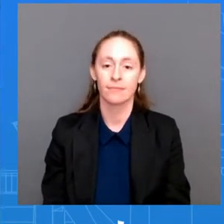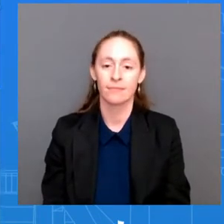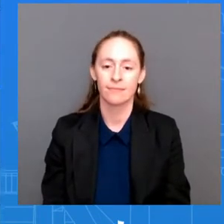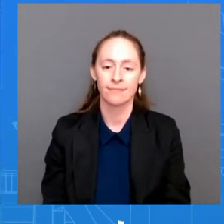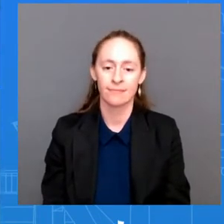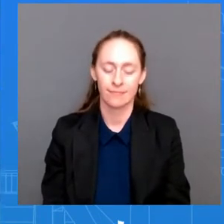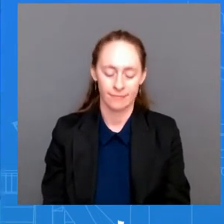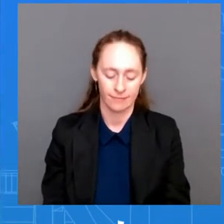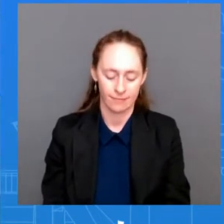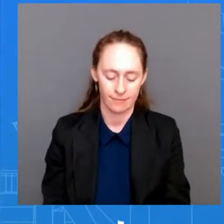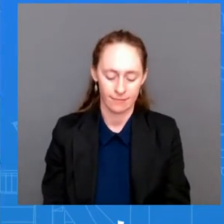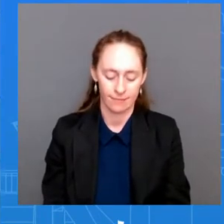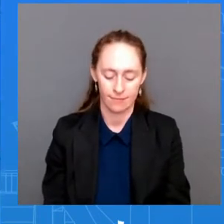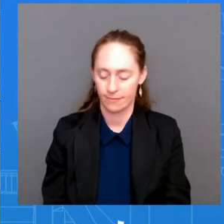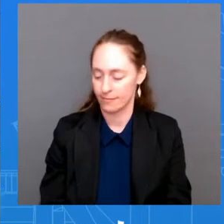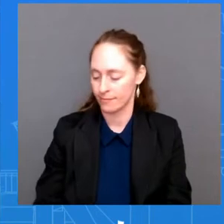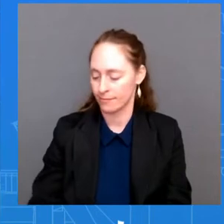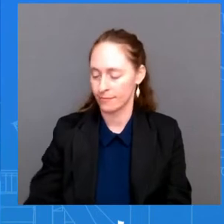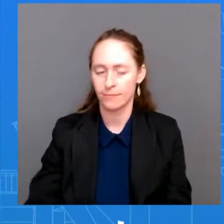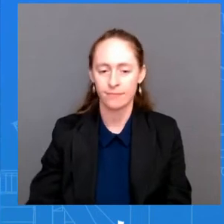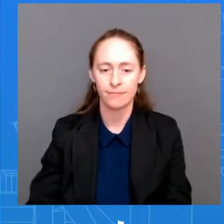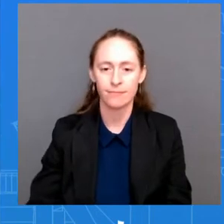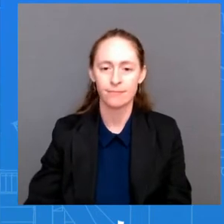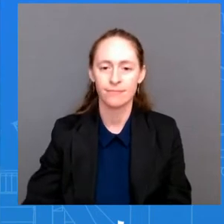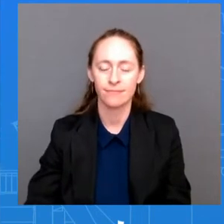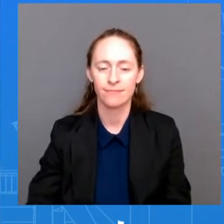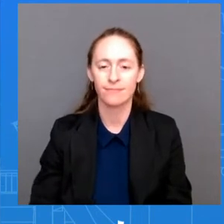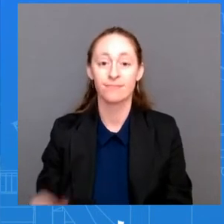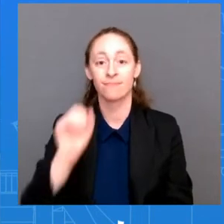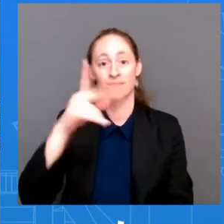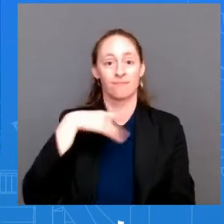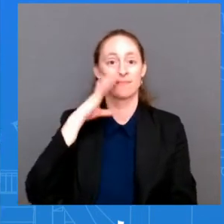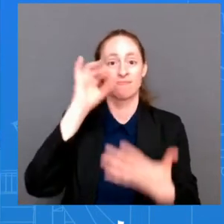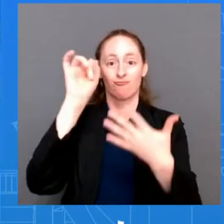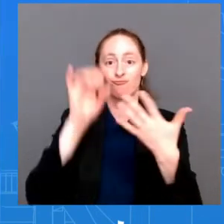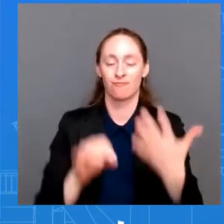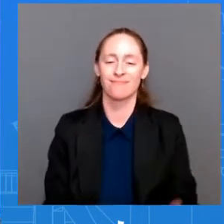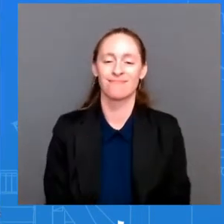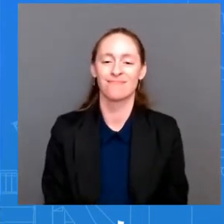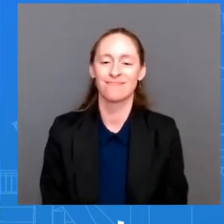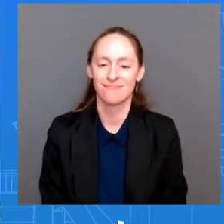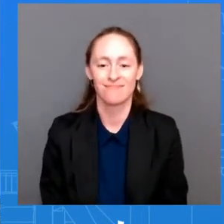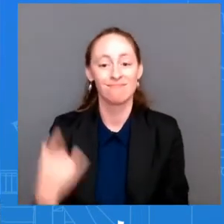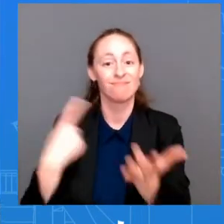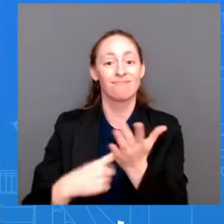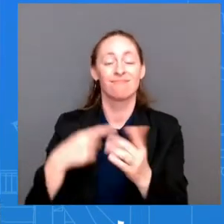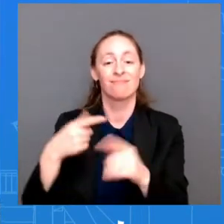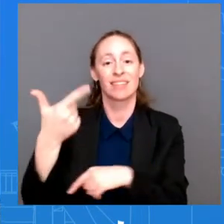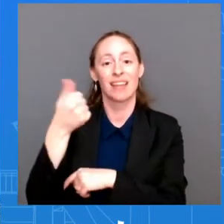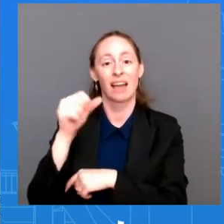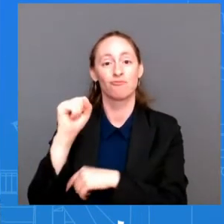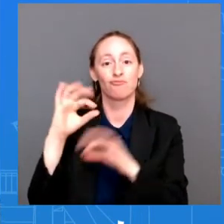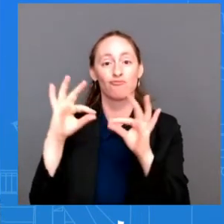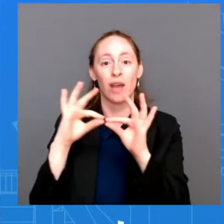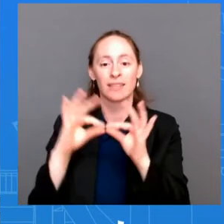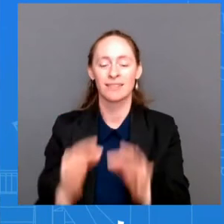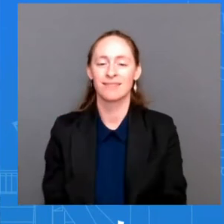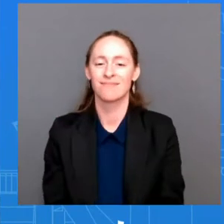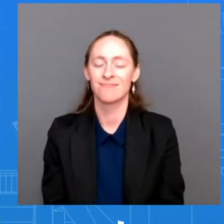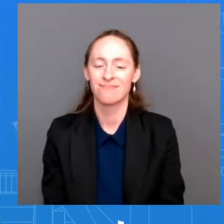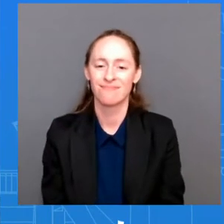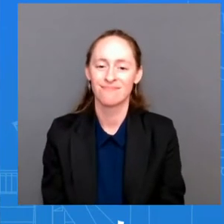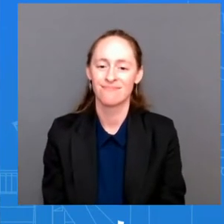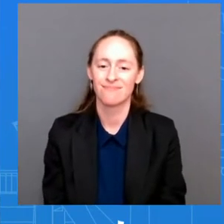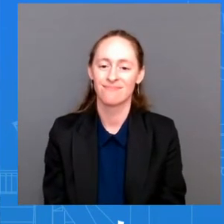All right. Just have one thing at the top, gas prices. Just to provide you all an update on where we are